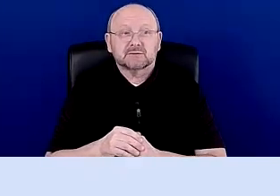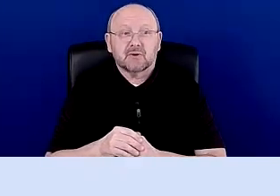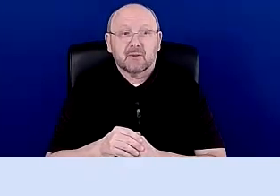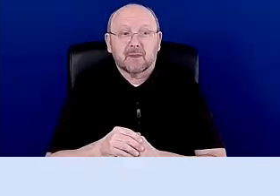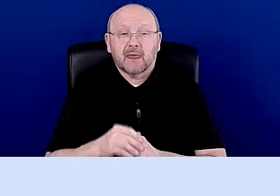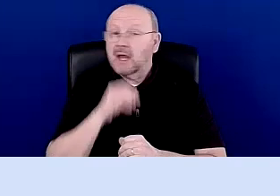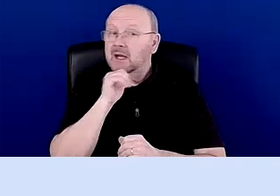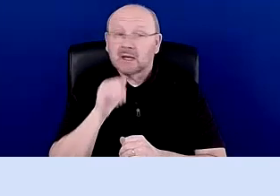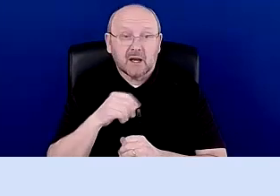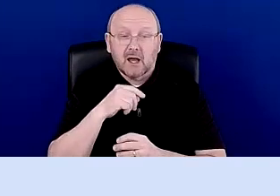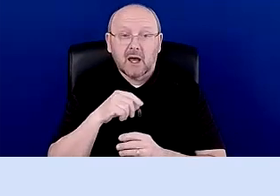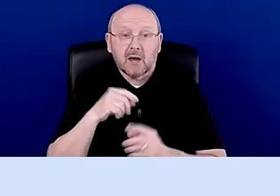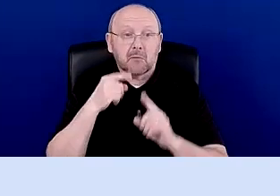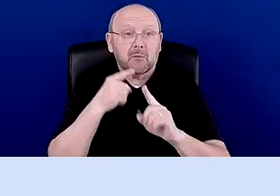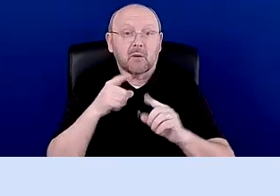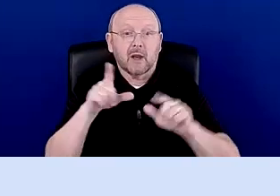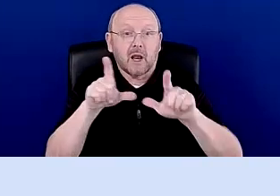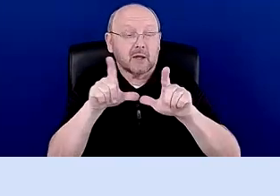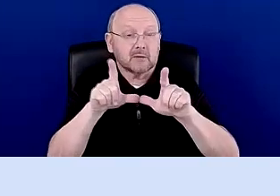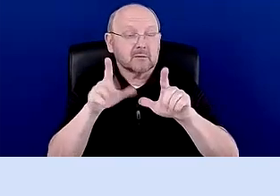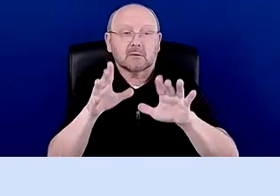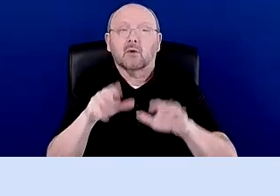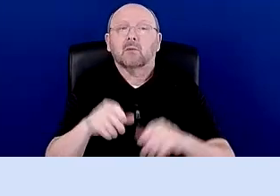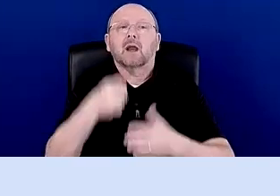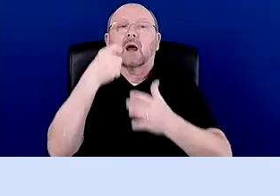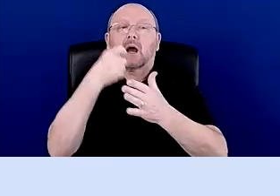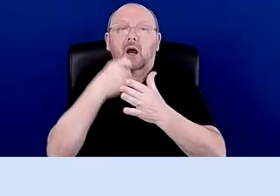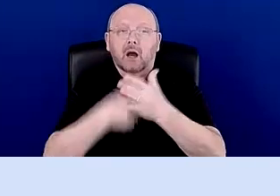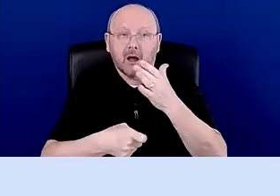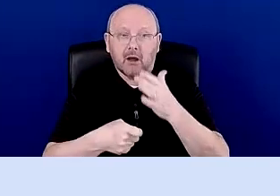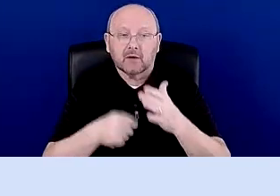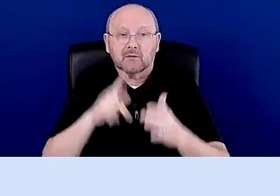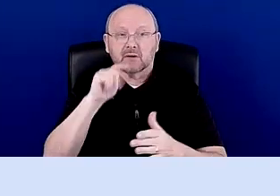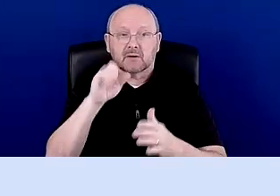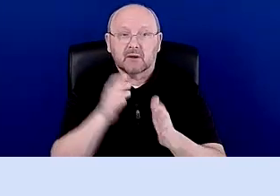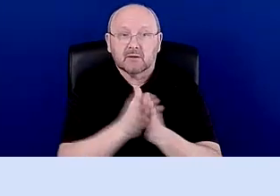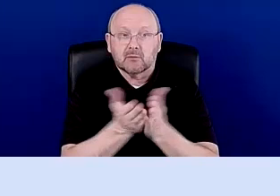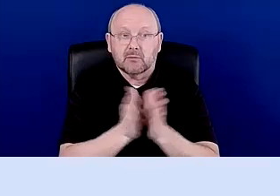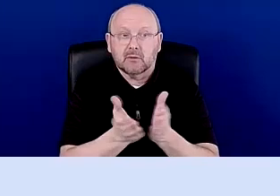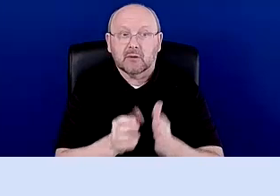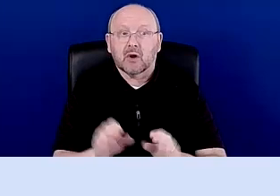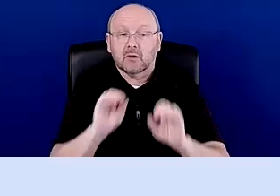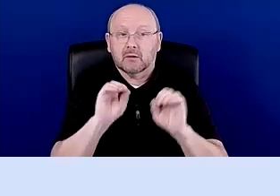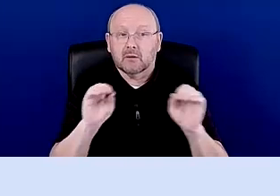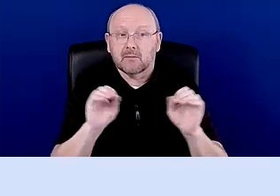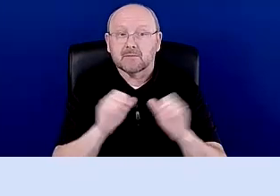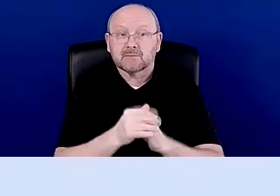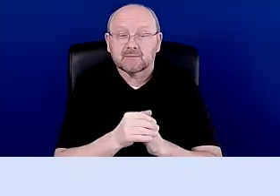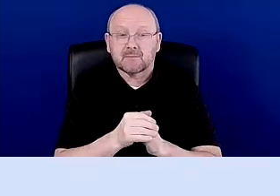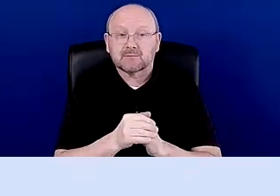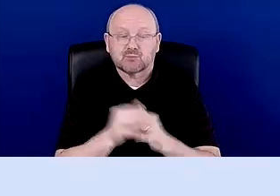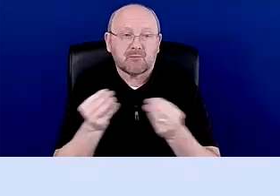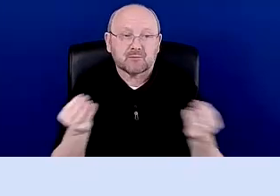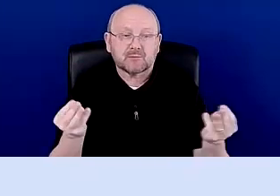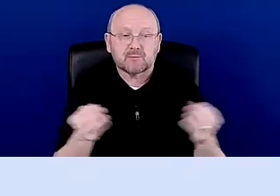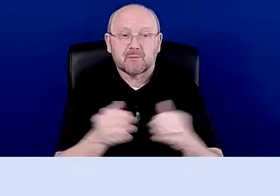license of the materials, but the cost of the course or the cost of the materials. Um, so,